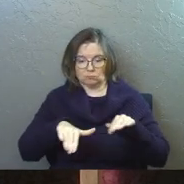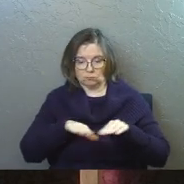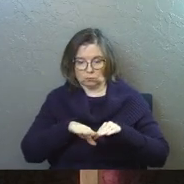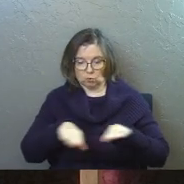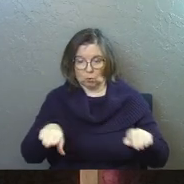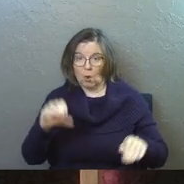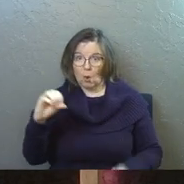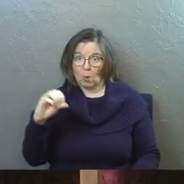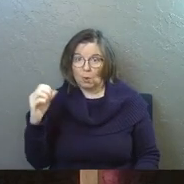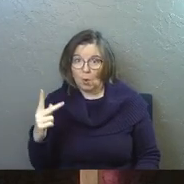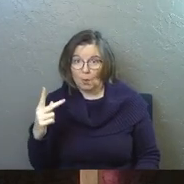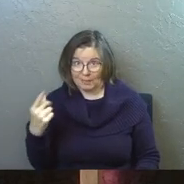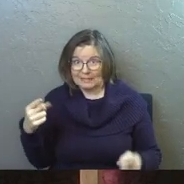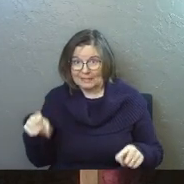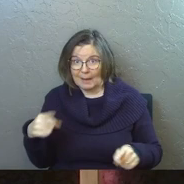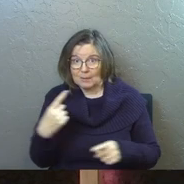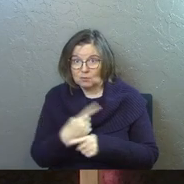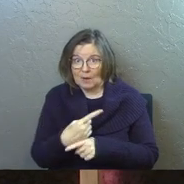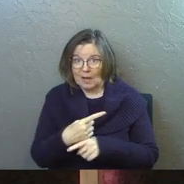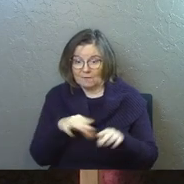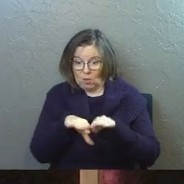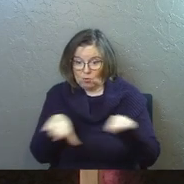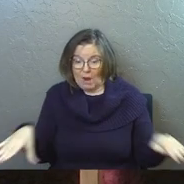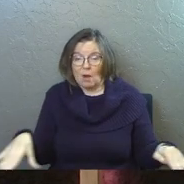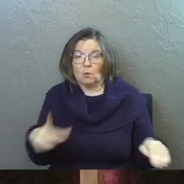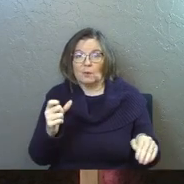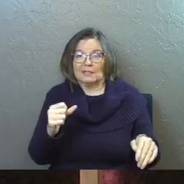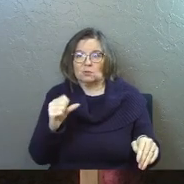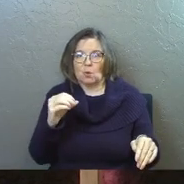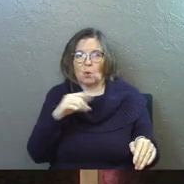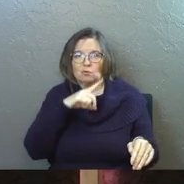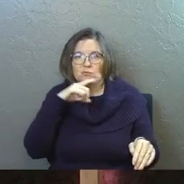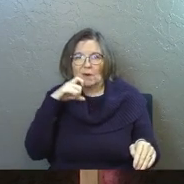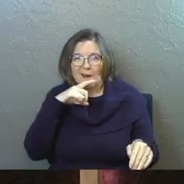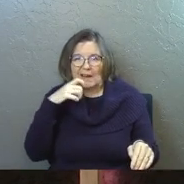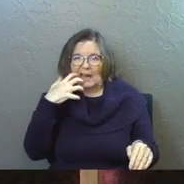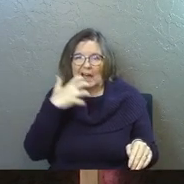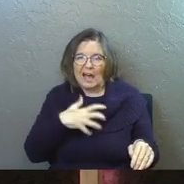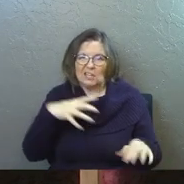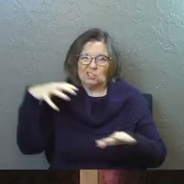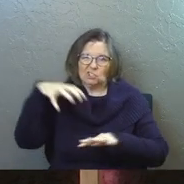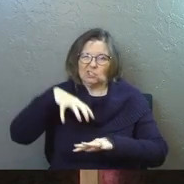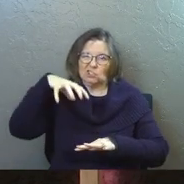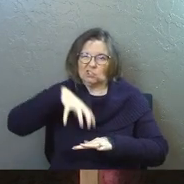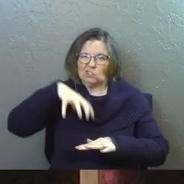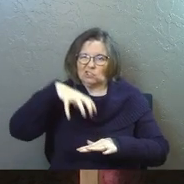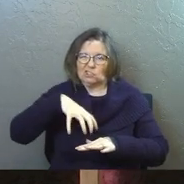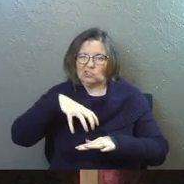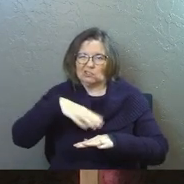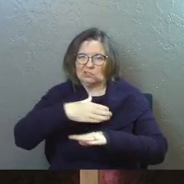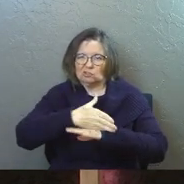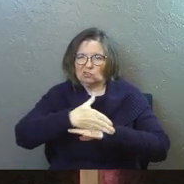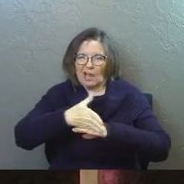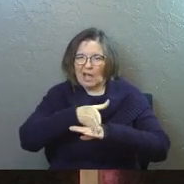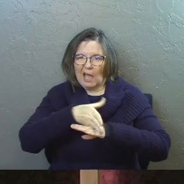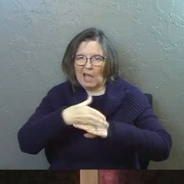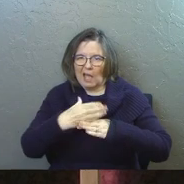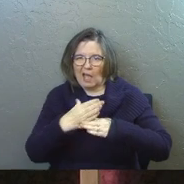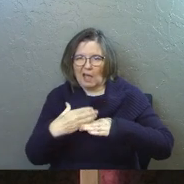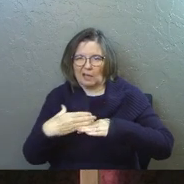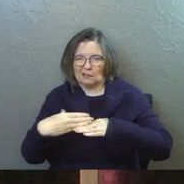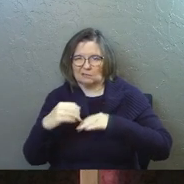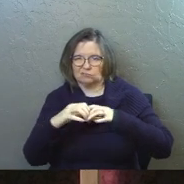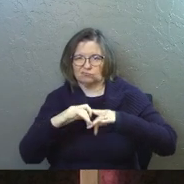Oklahoma, this happens, right? Where it gets so, so hot and so dry that the ground begins to crack.